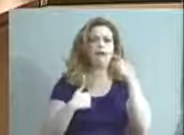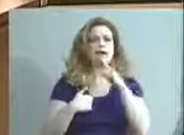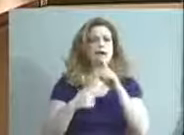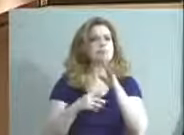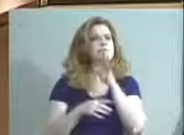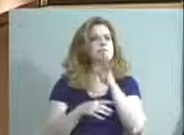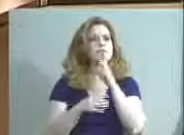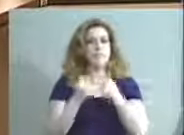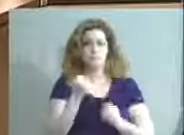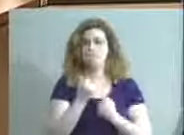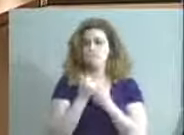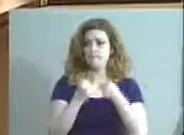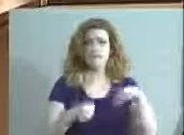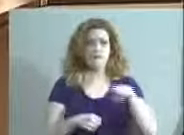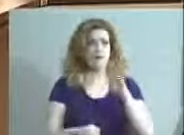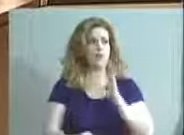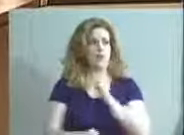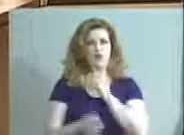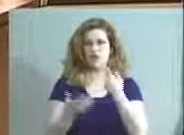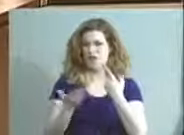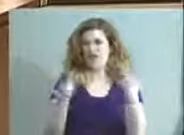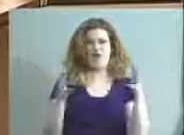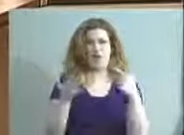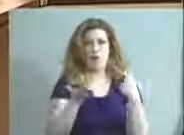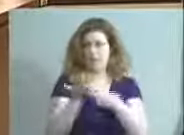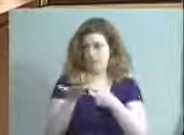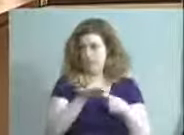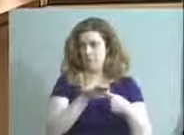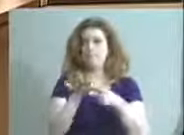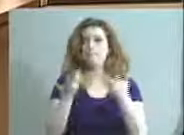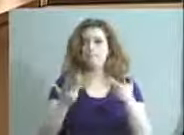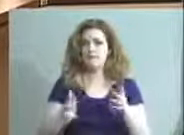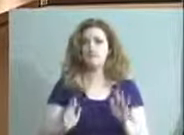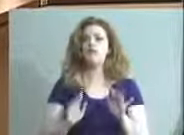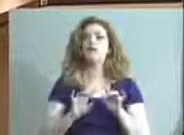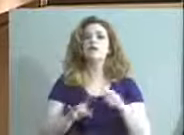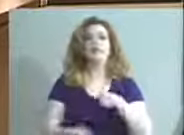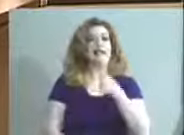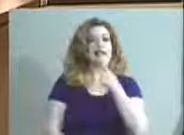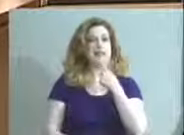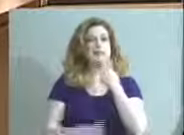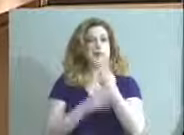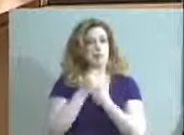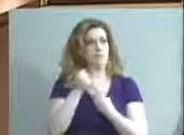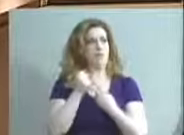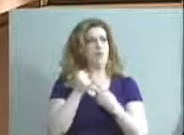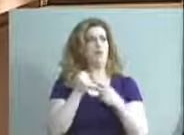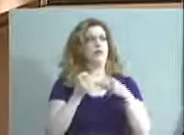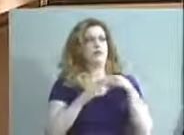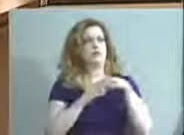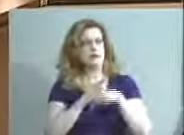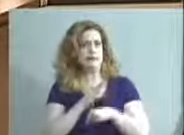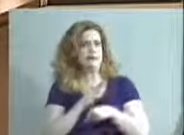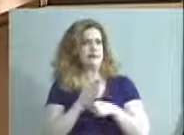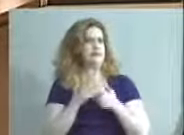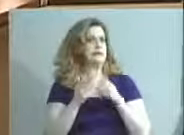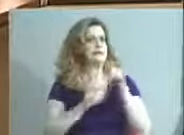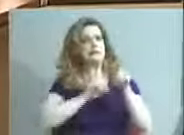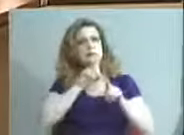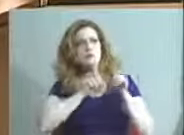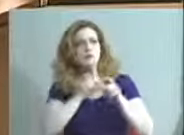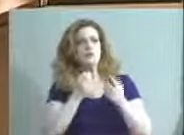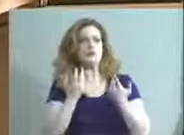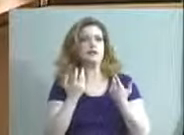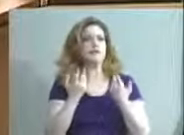on behalf of the board, most of whom I've spoken to about this when I say that we have both substantive questions about whether the